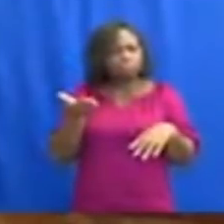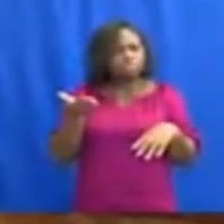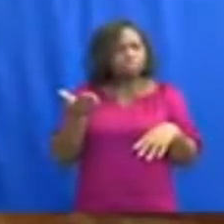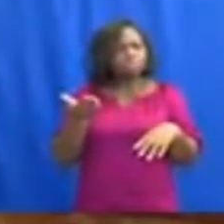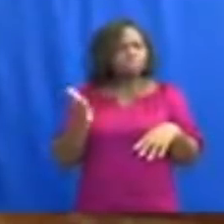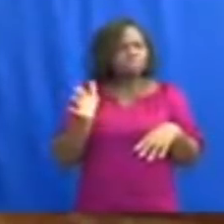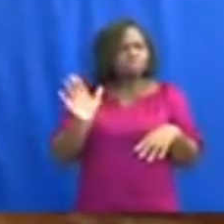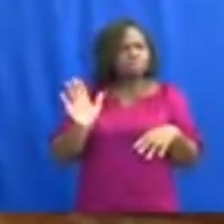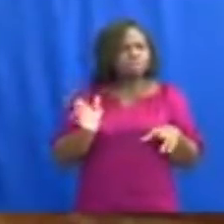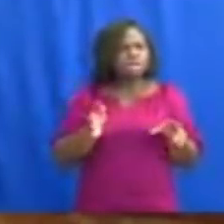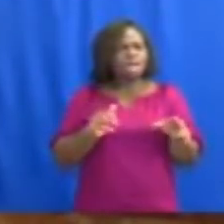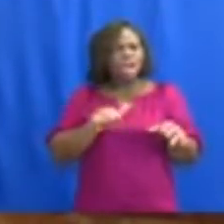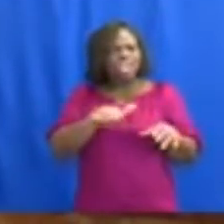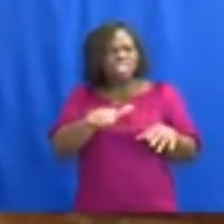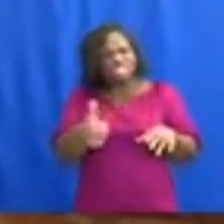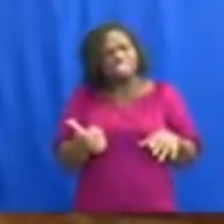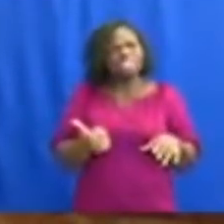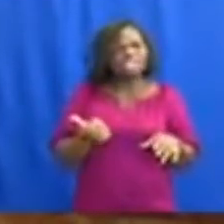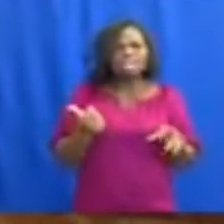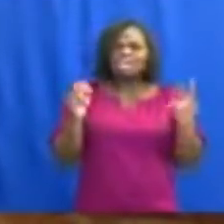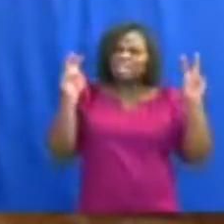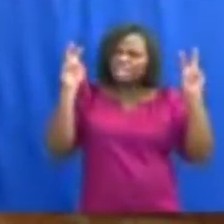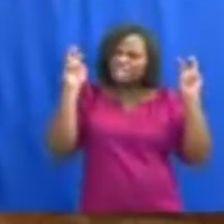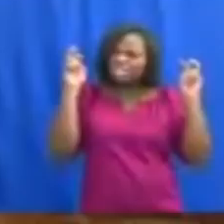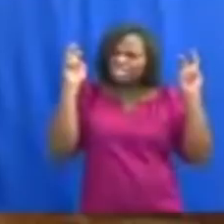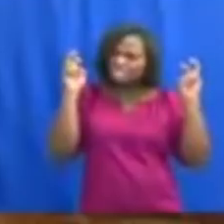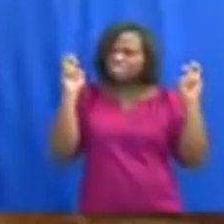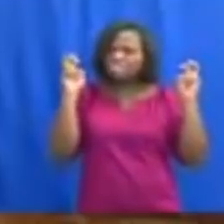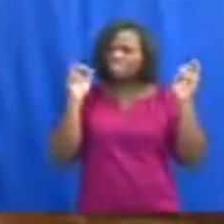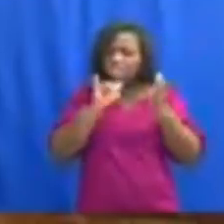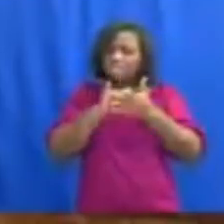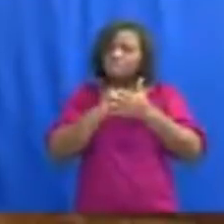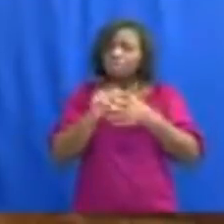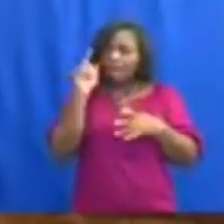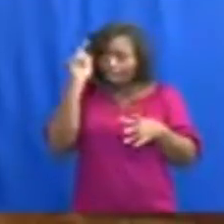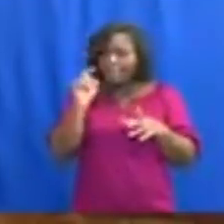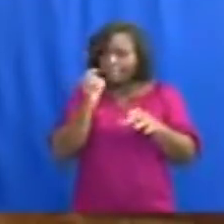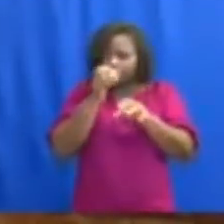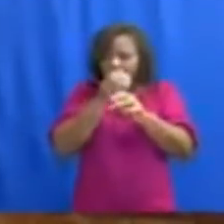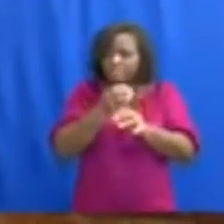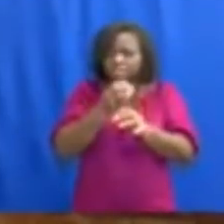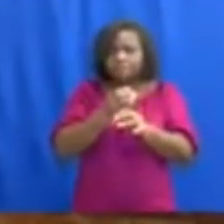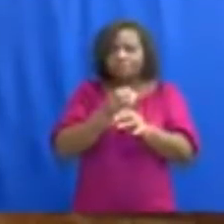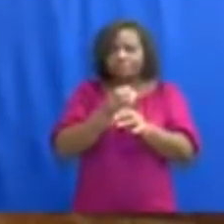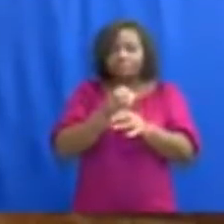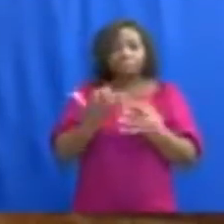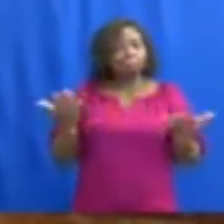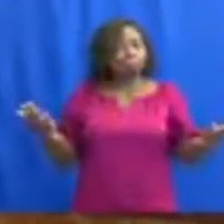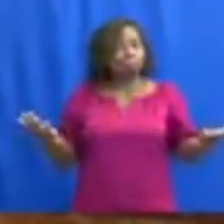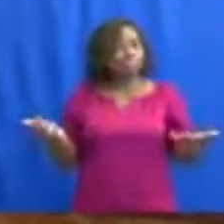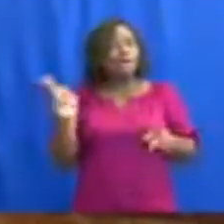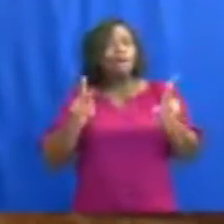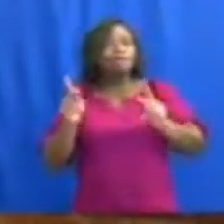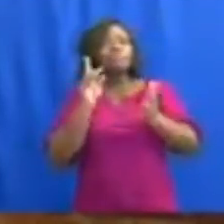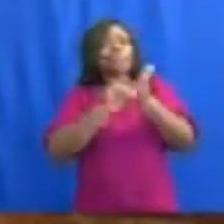yet another issue that we have to deal with, stigmatization.